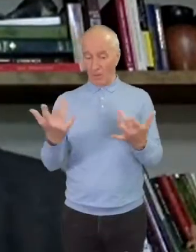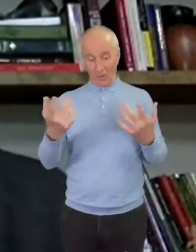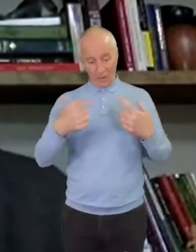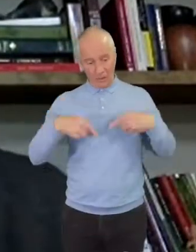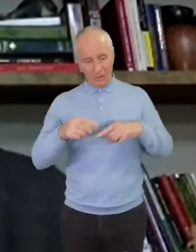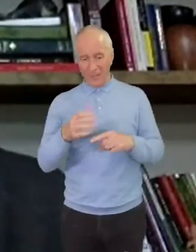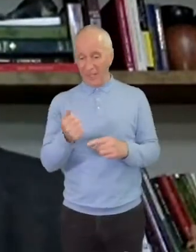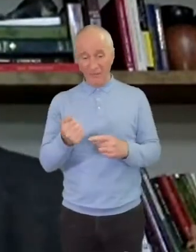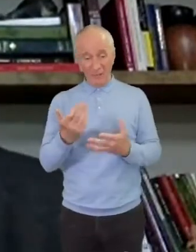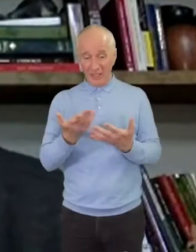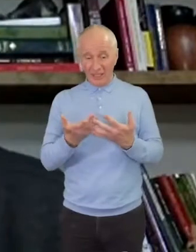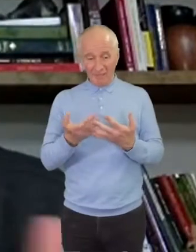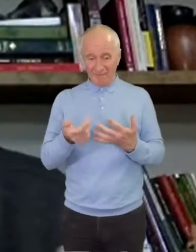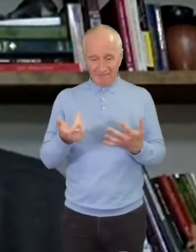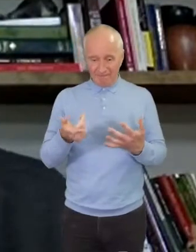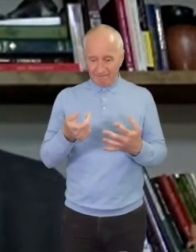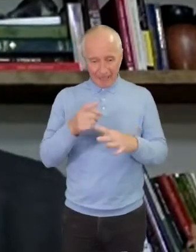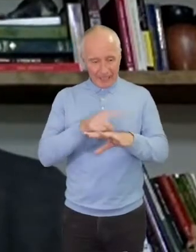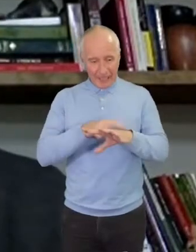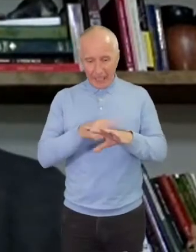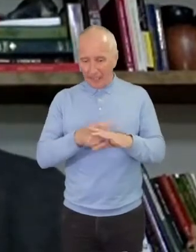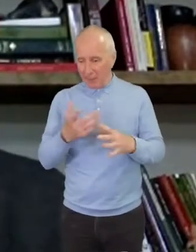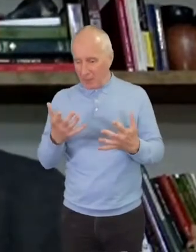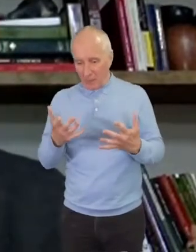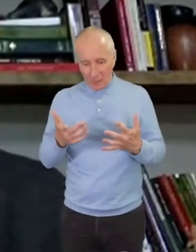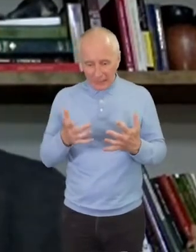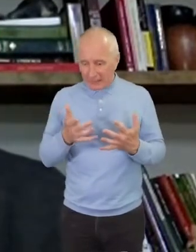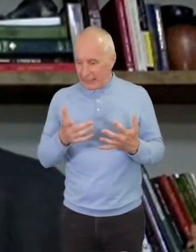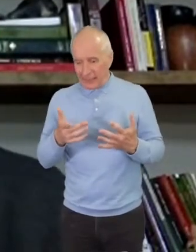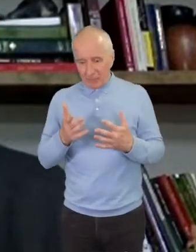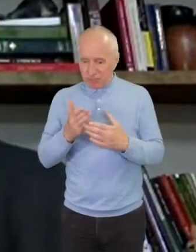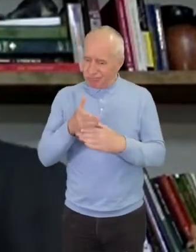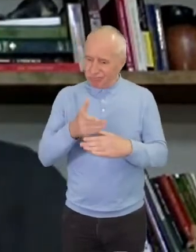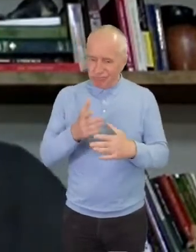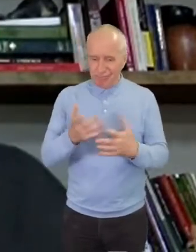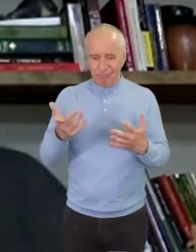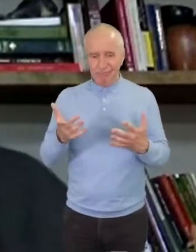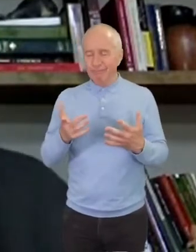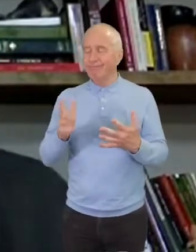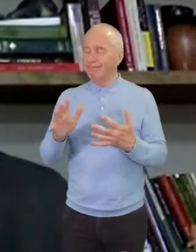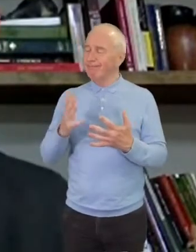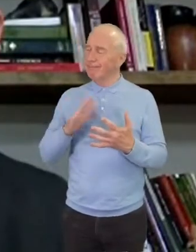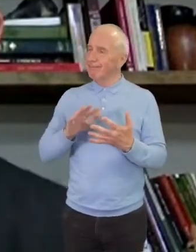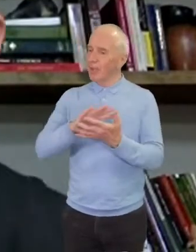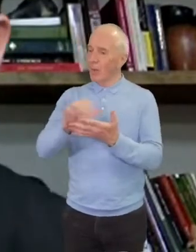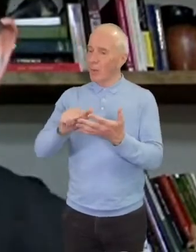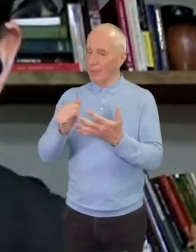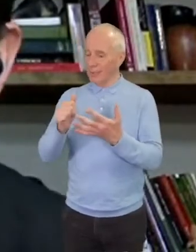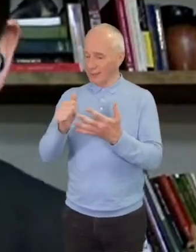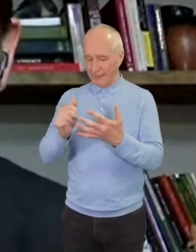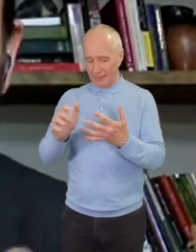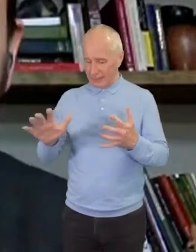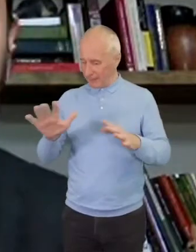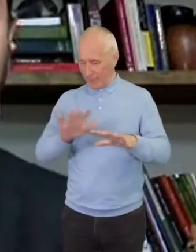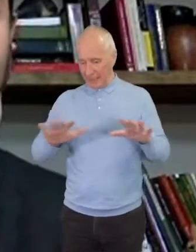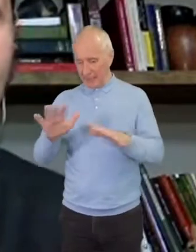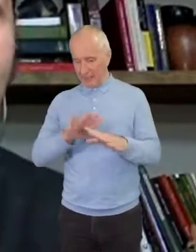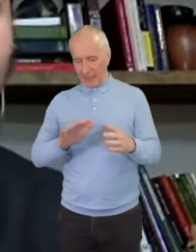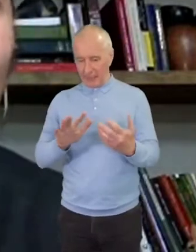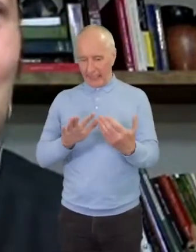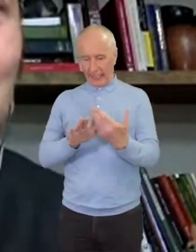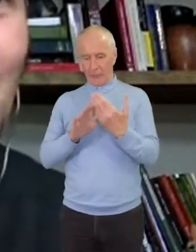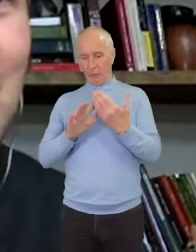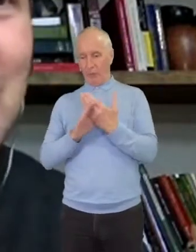for that holy space to be interrupted. So it's an invitation to kind of allow